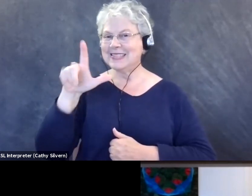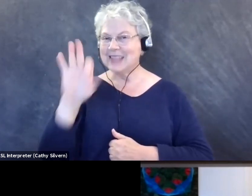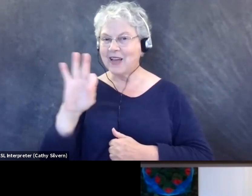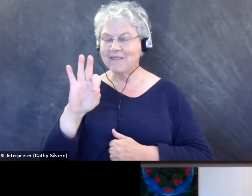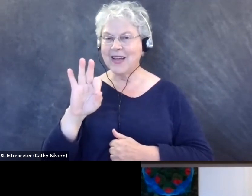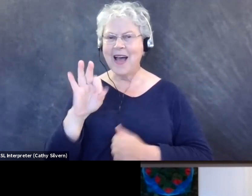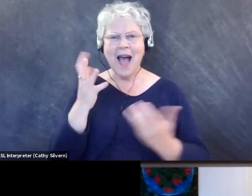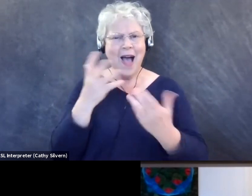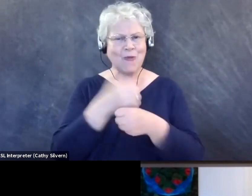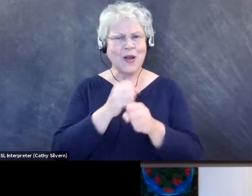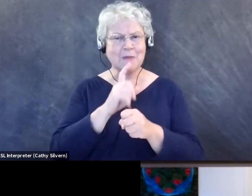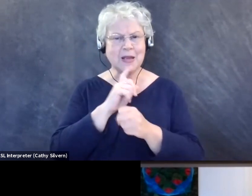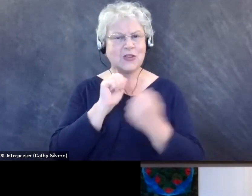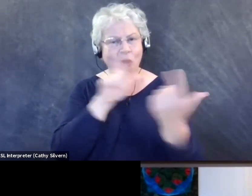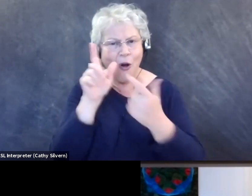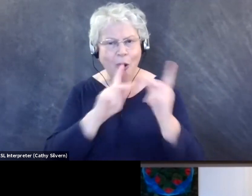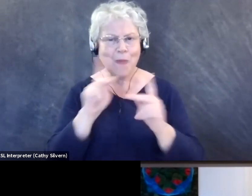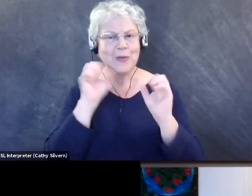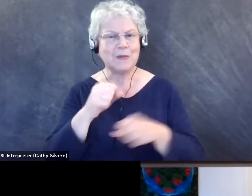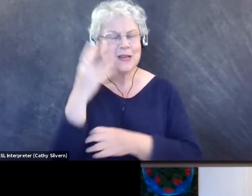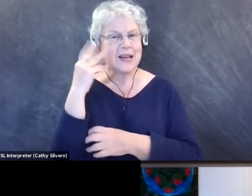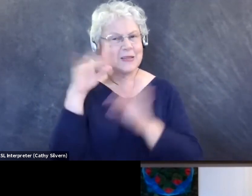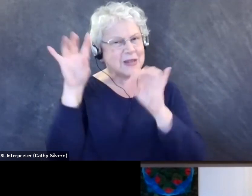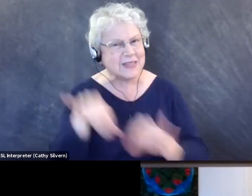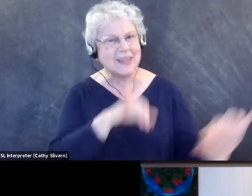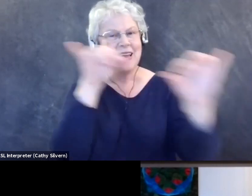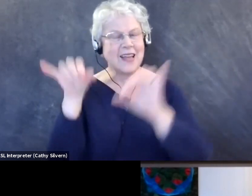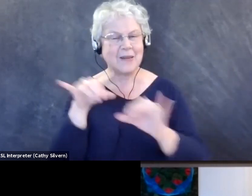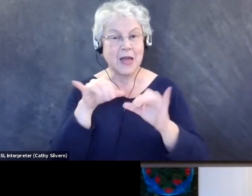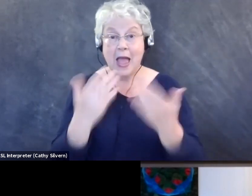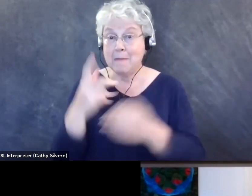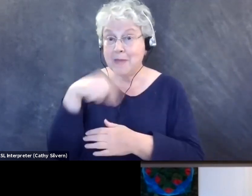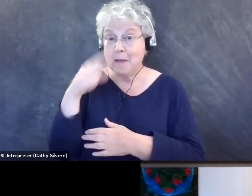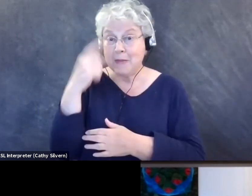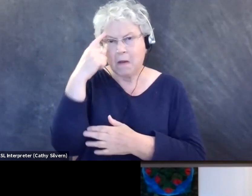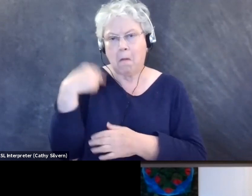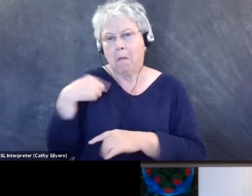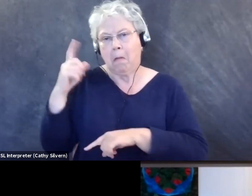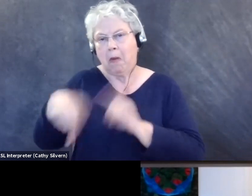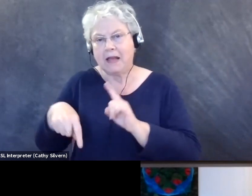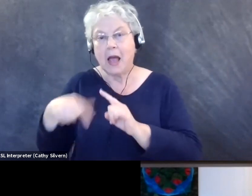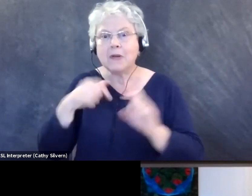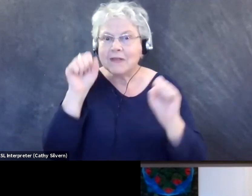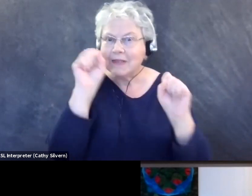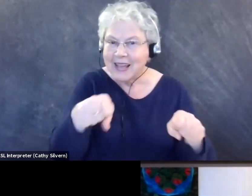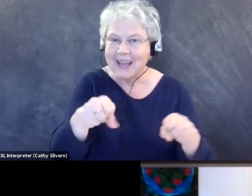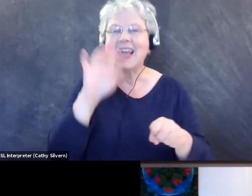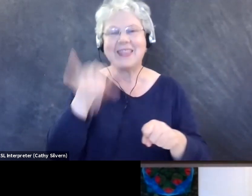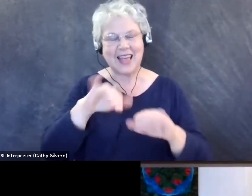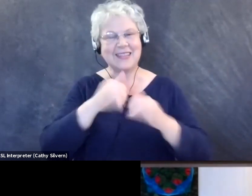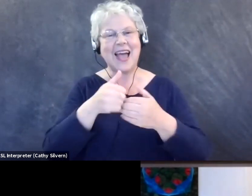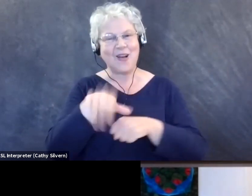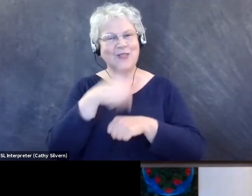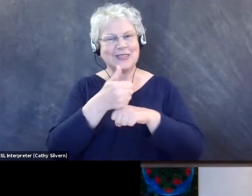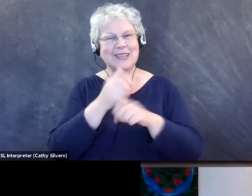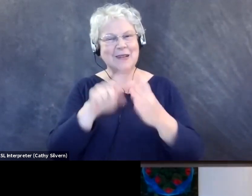everybody can, can get here, who, who may not know that they can do it. And so that's really how birdability started. But,